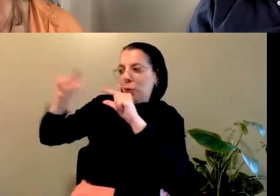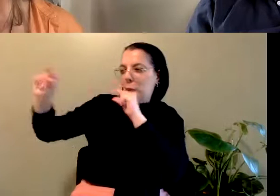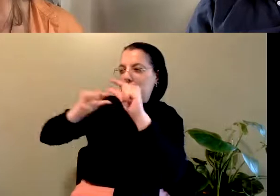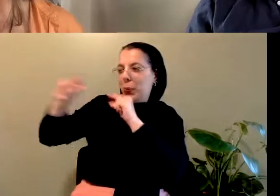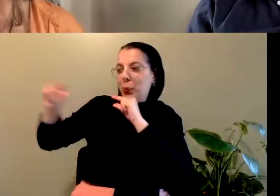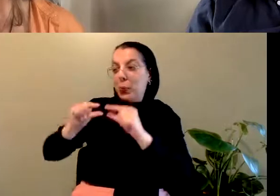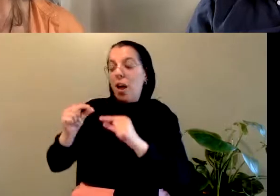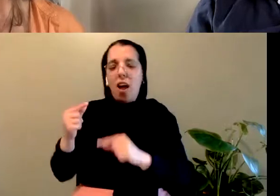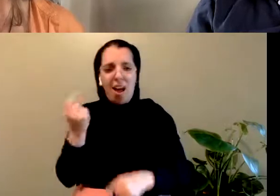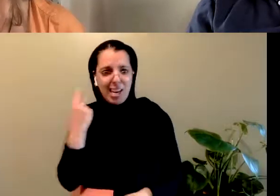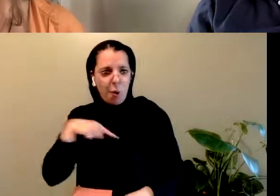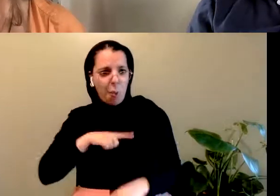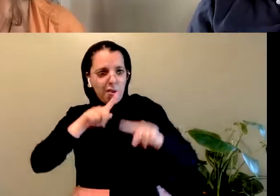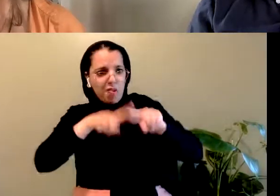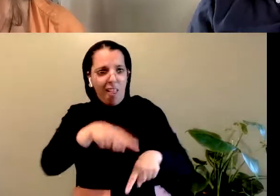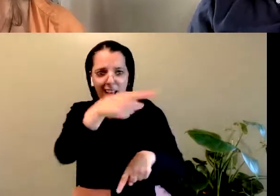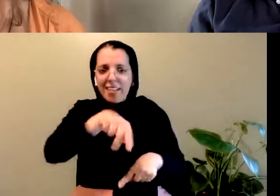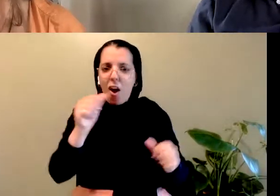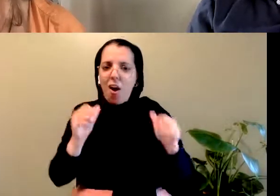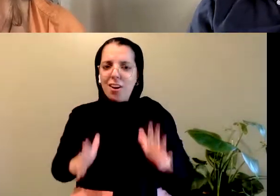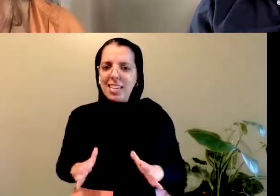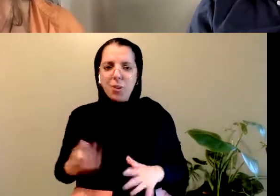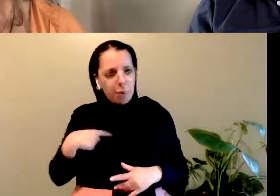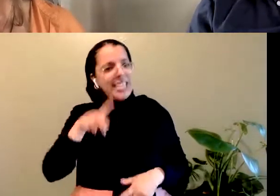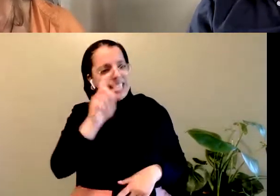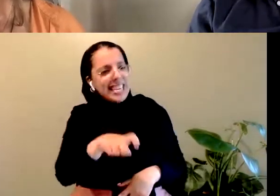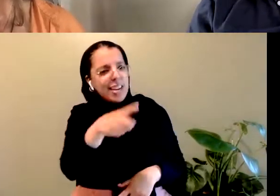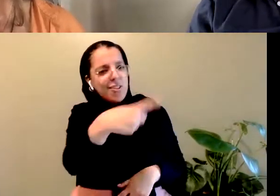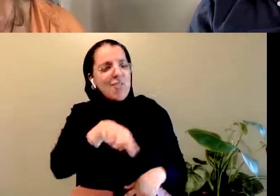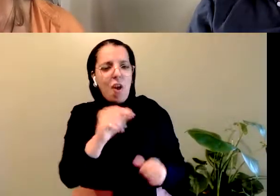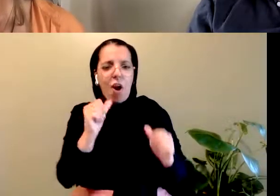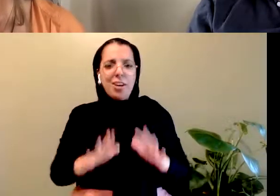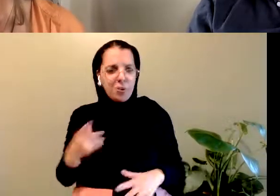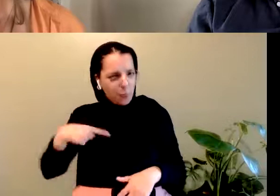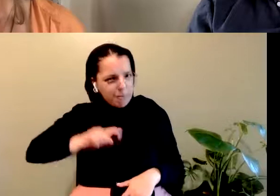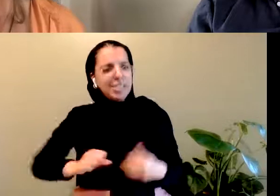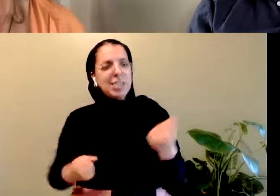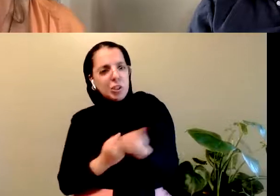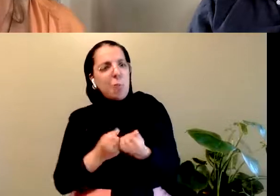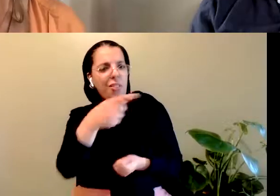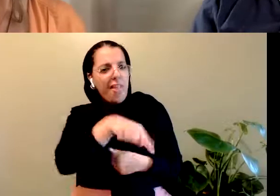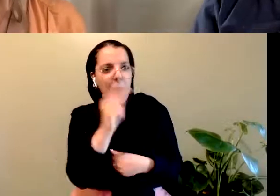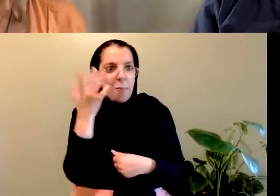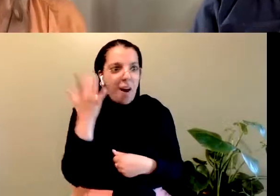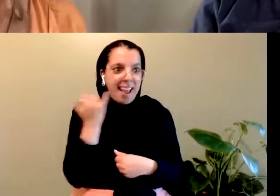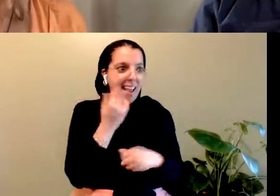most. We need the artists to be supported to create the works that we love so much.